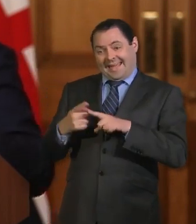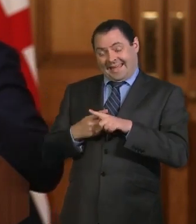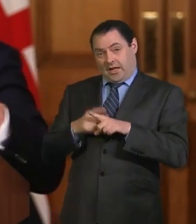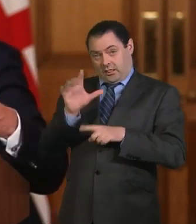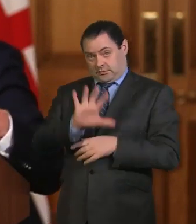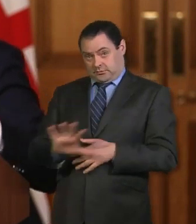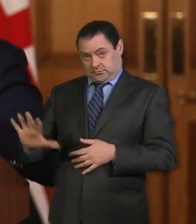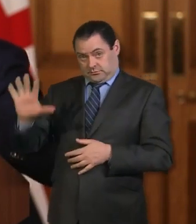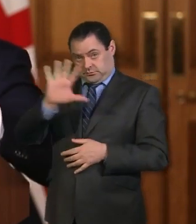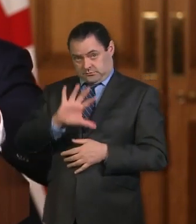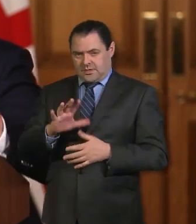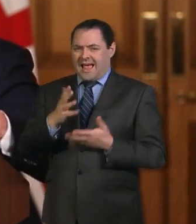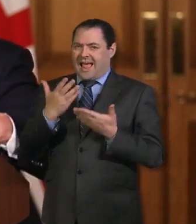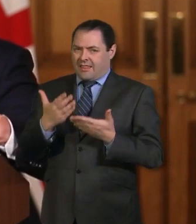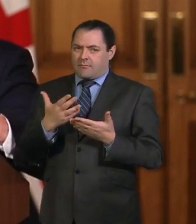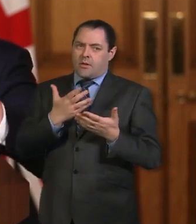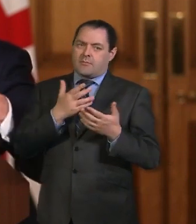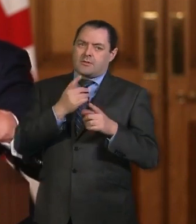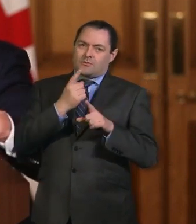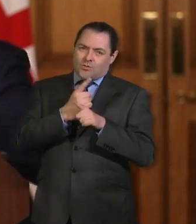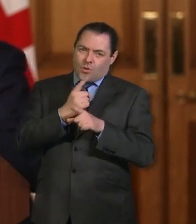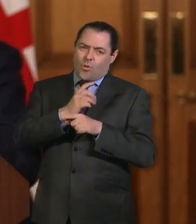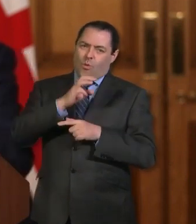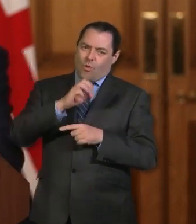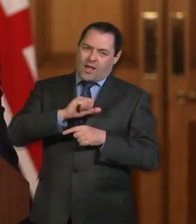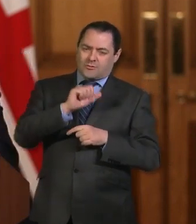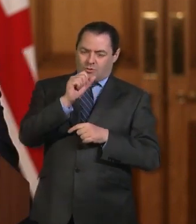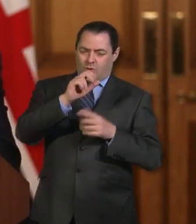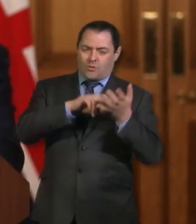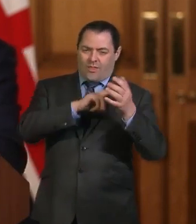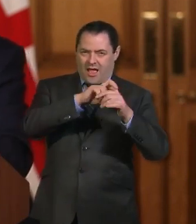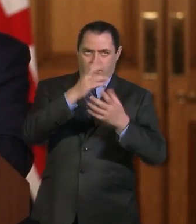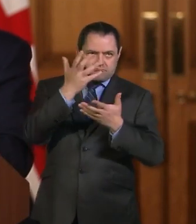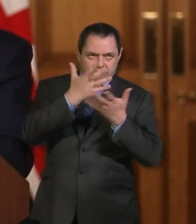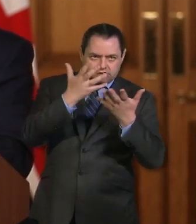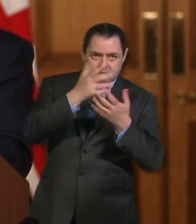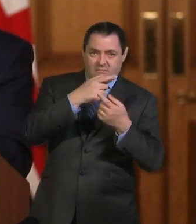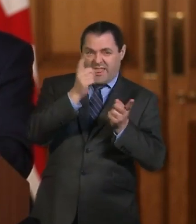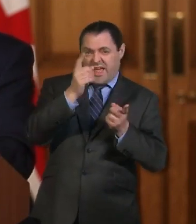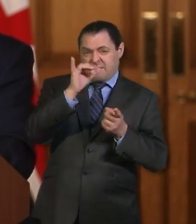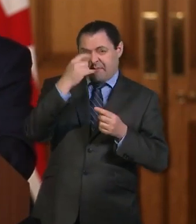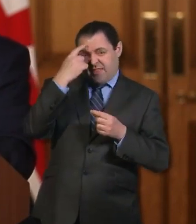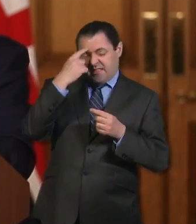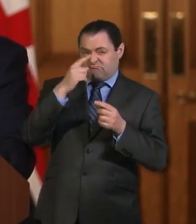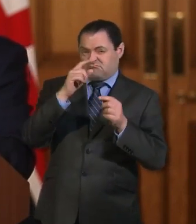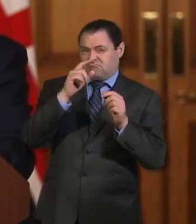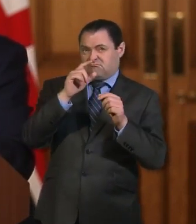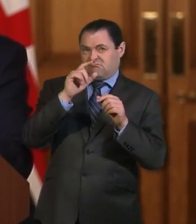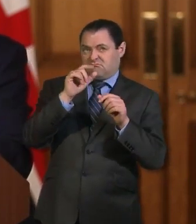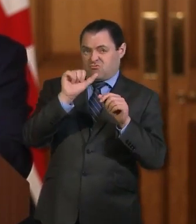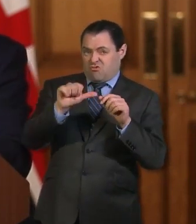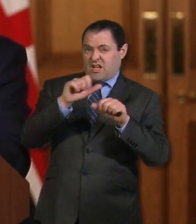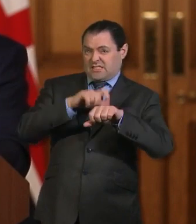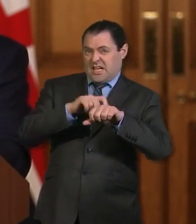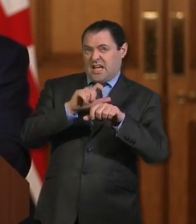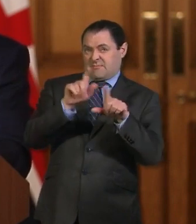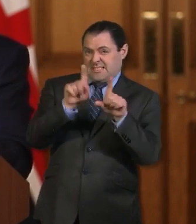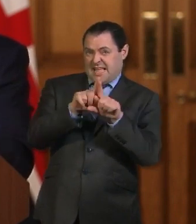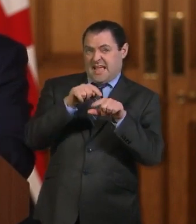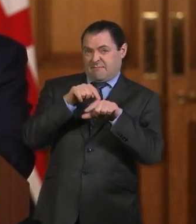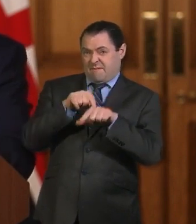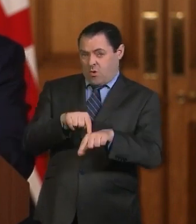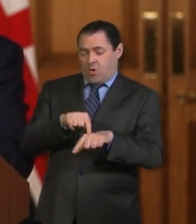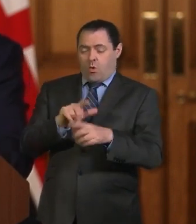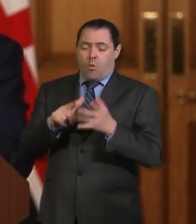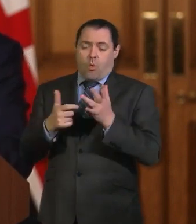devolved administrations and they can decide whether they feel it's the right time for them to do the same thing. They may well decide to do that, but it